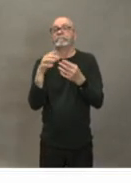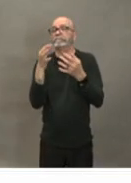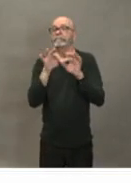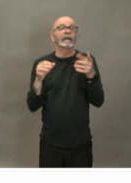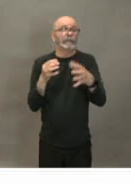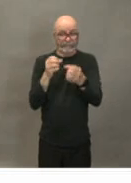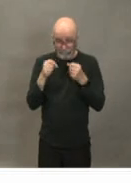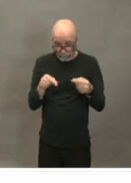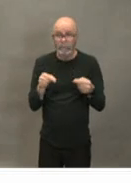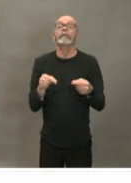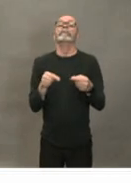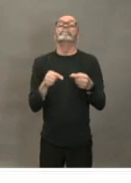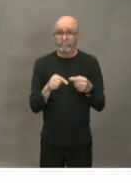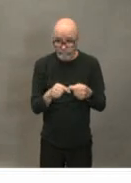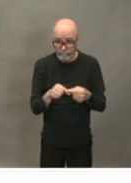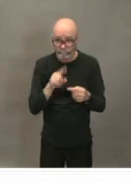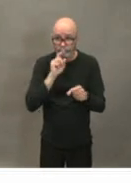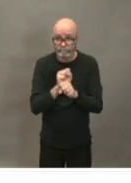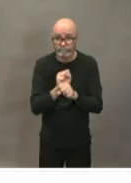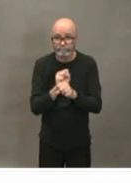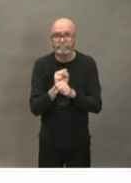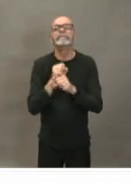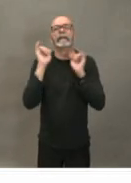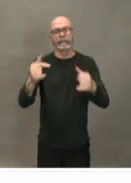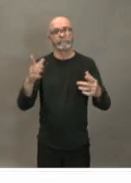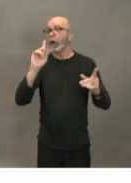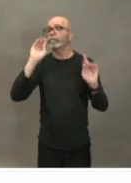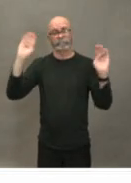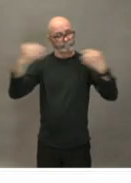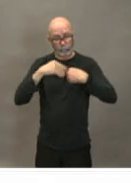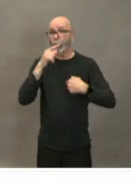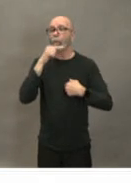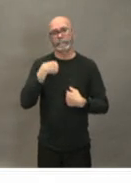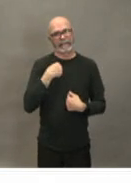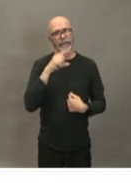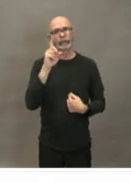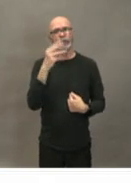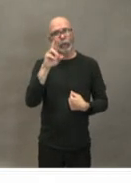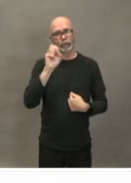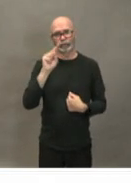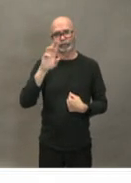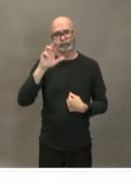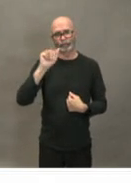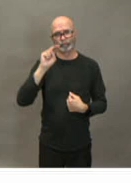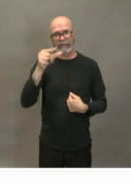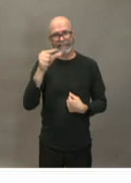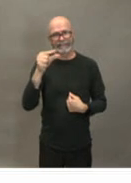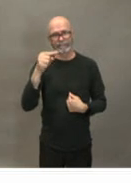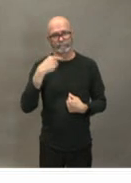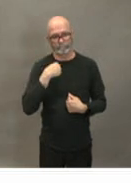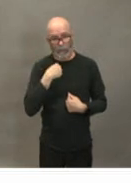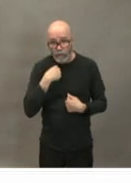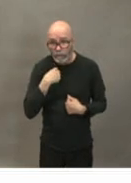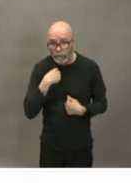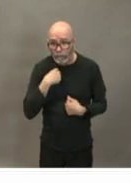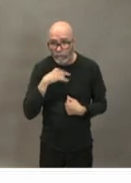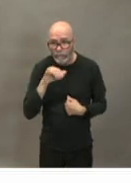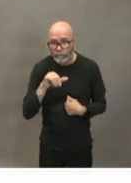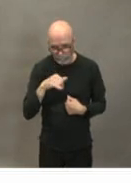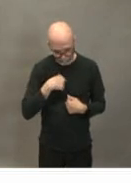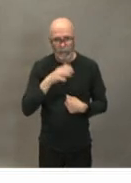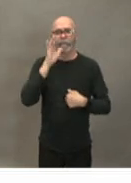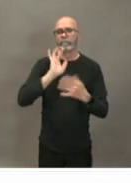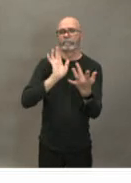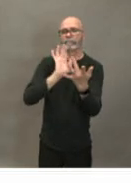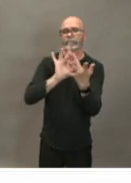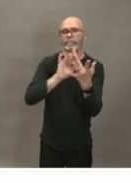me the first call that i'm going to make is within my my colleagues in the department and we already have a plan in place about what the event